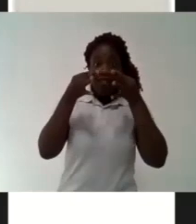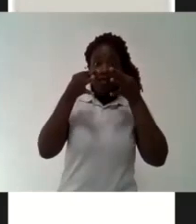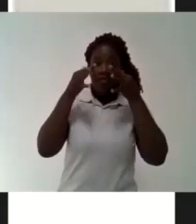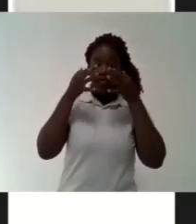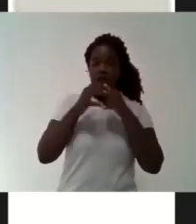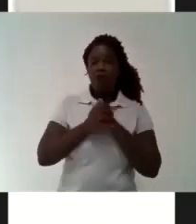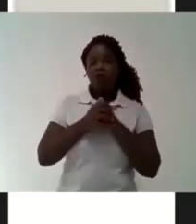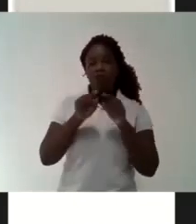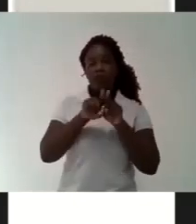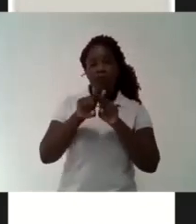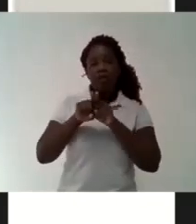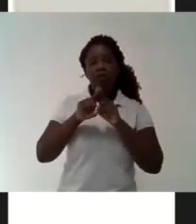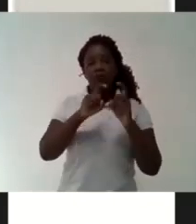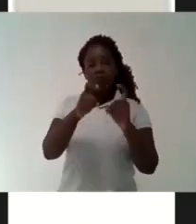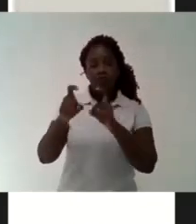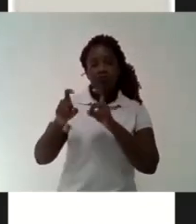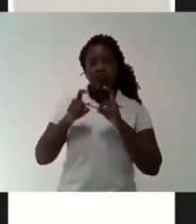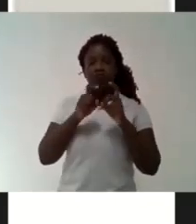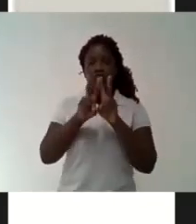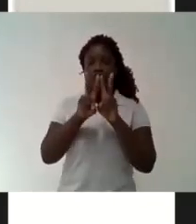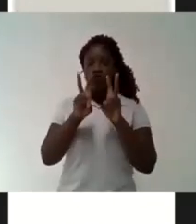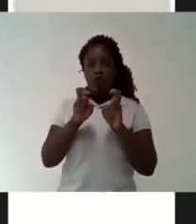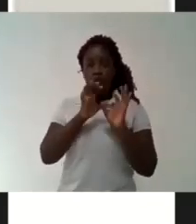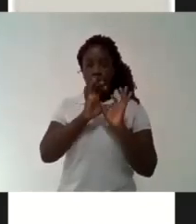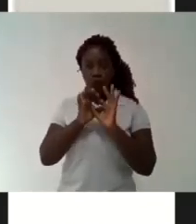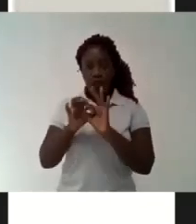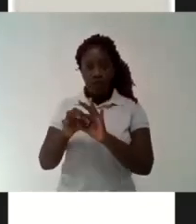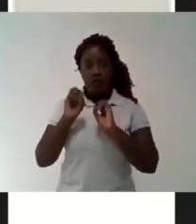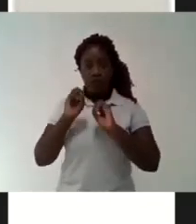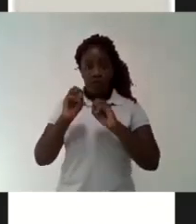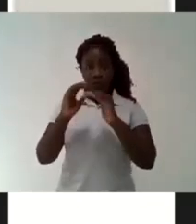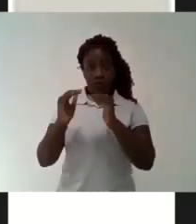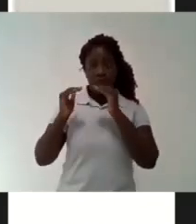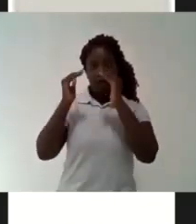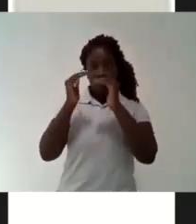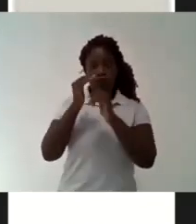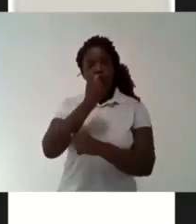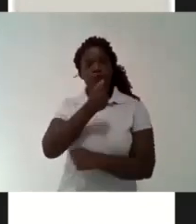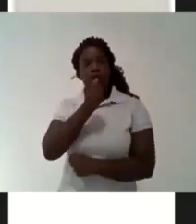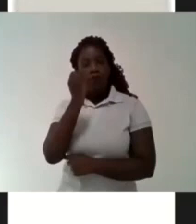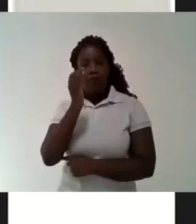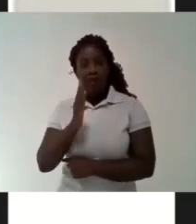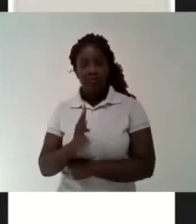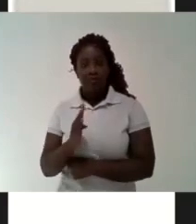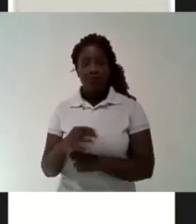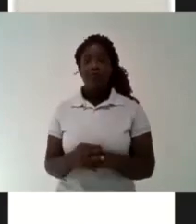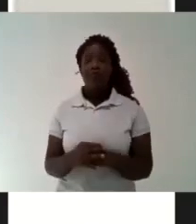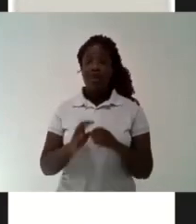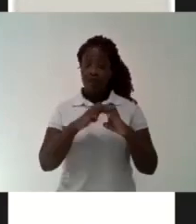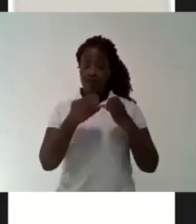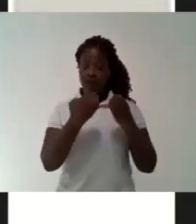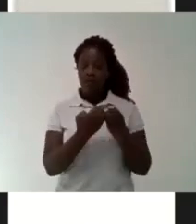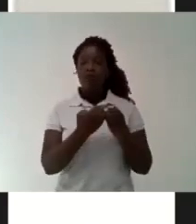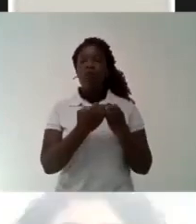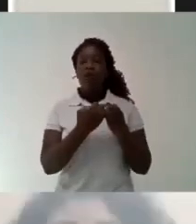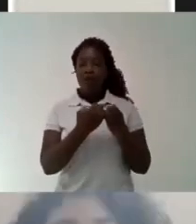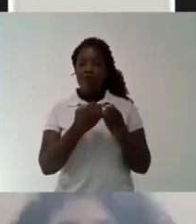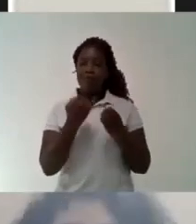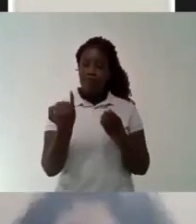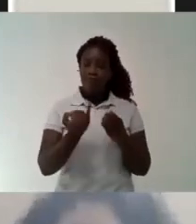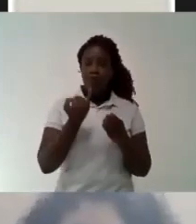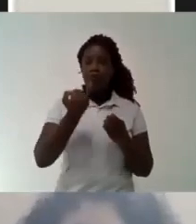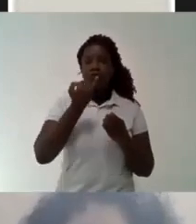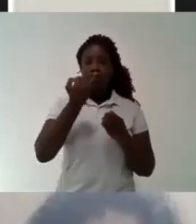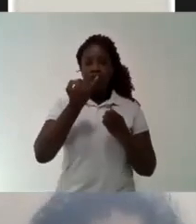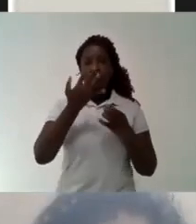2021 Where our slogan is the future starts at the